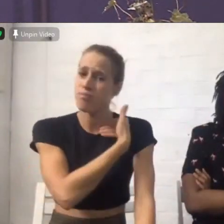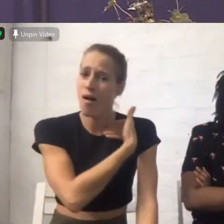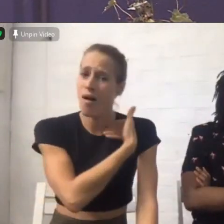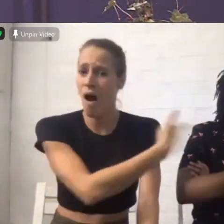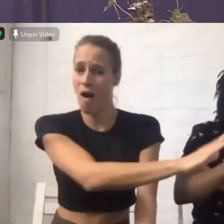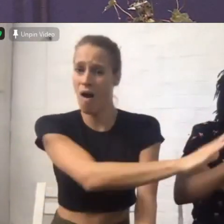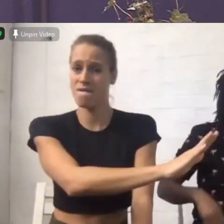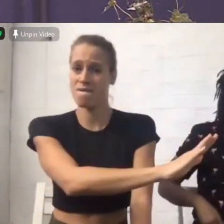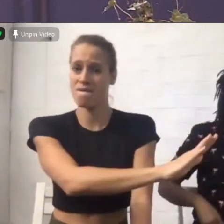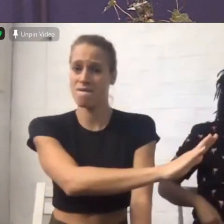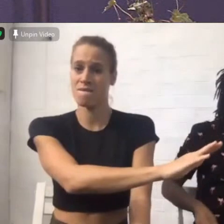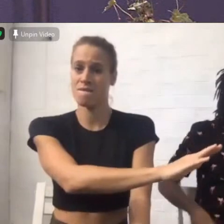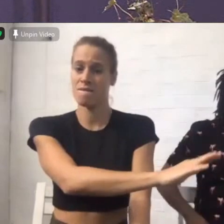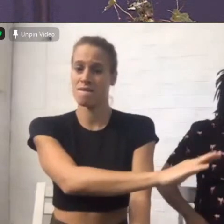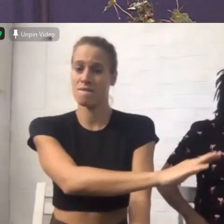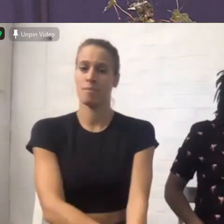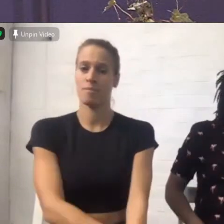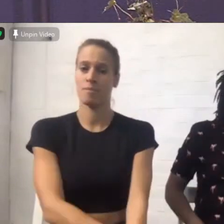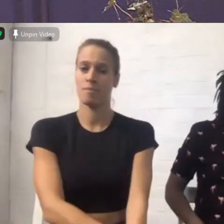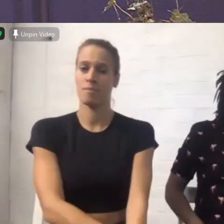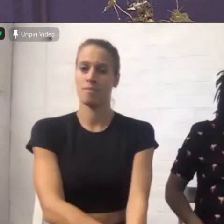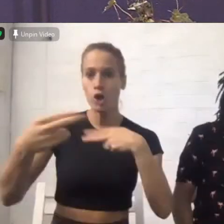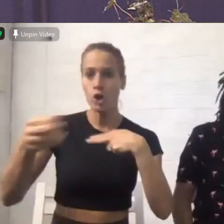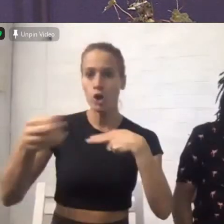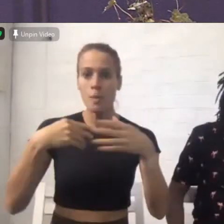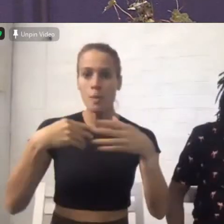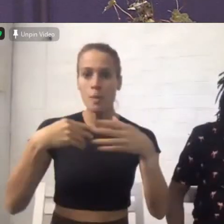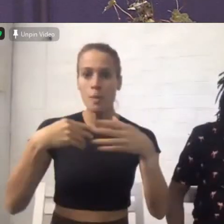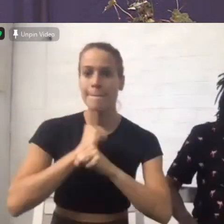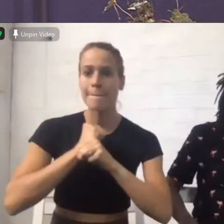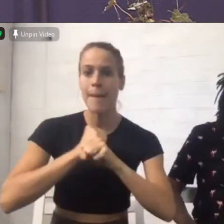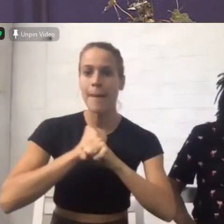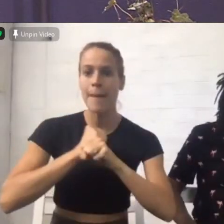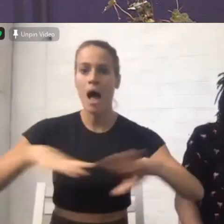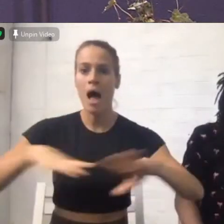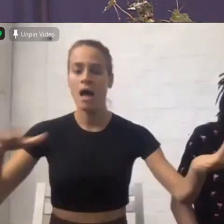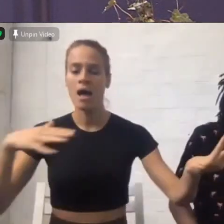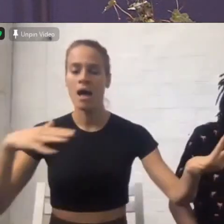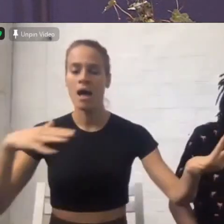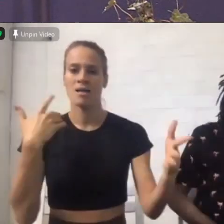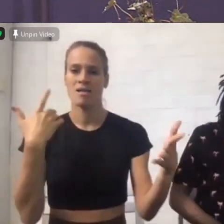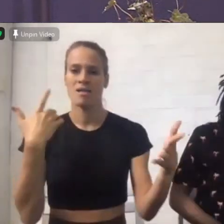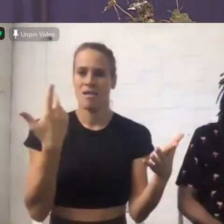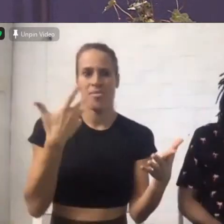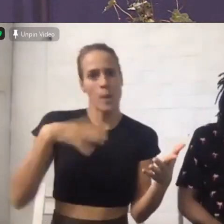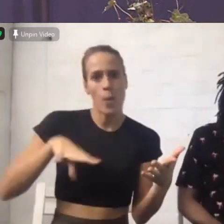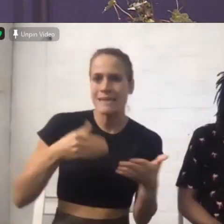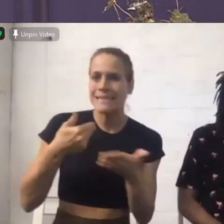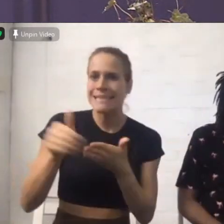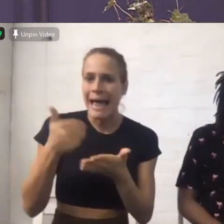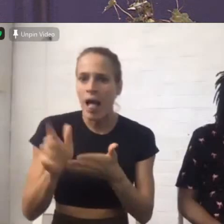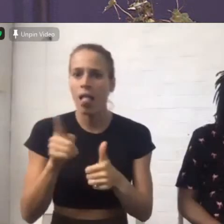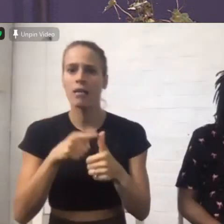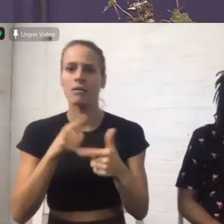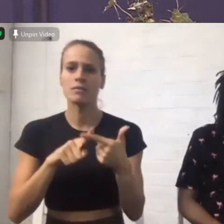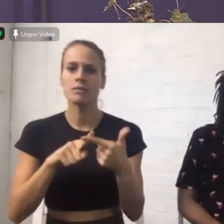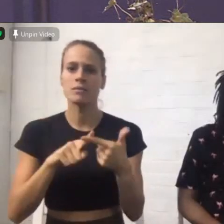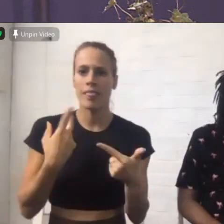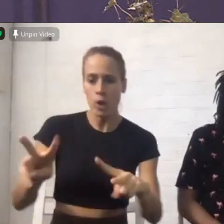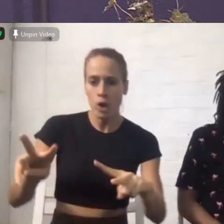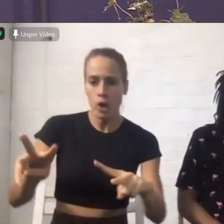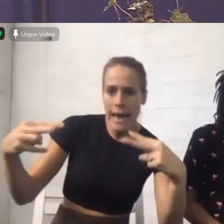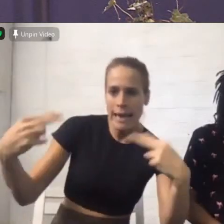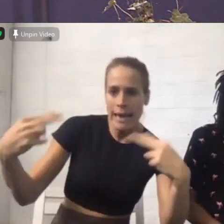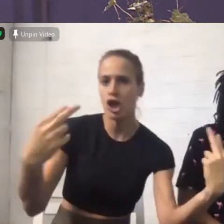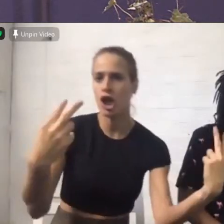media they want clickbait they want sales they want your attention and the way